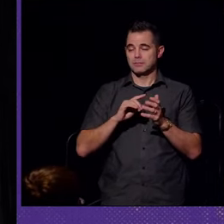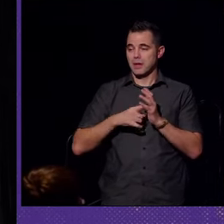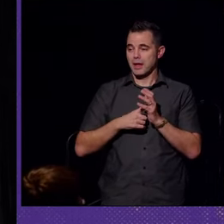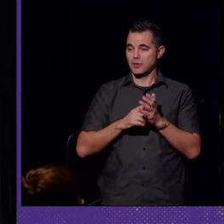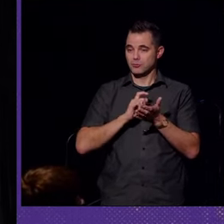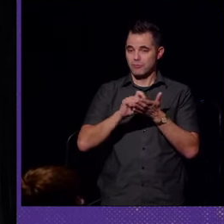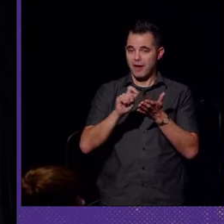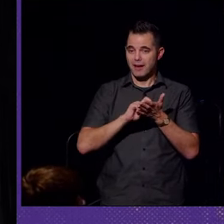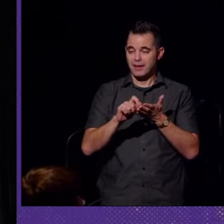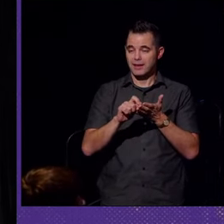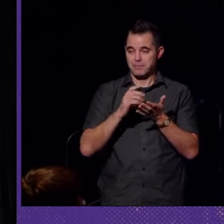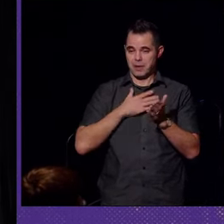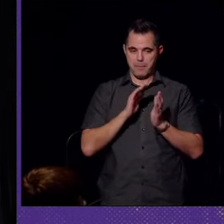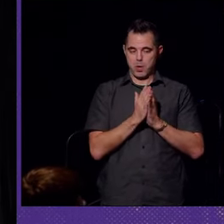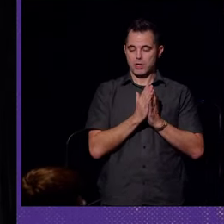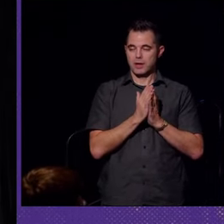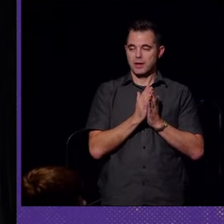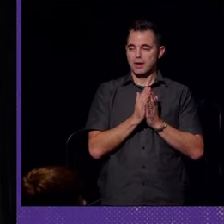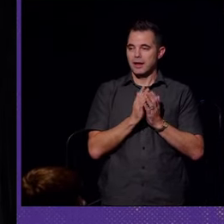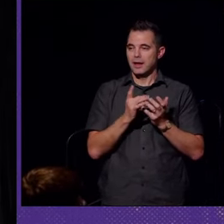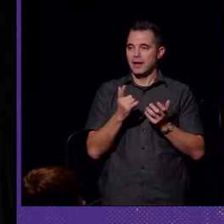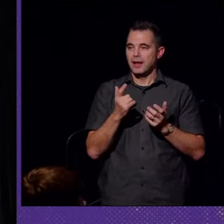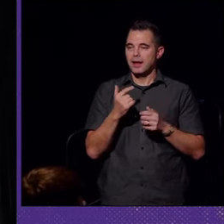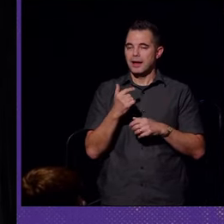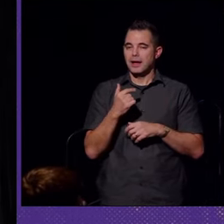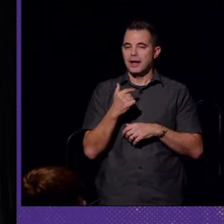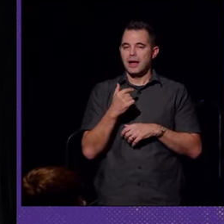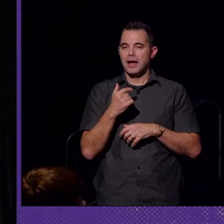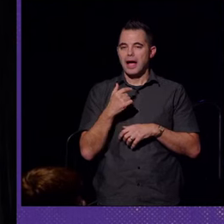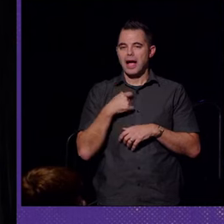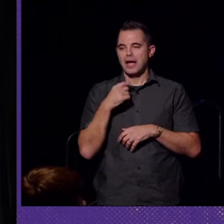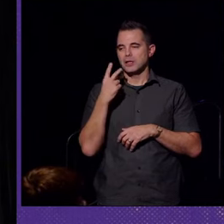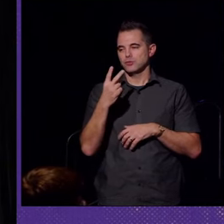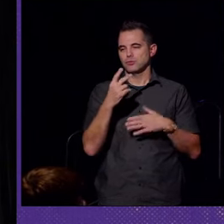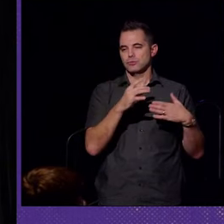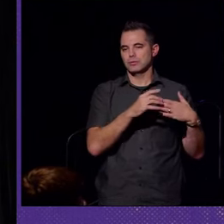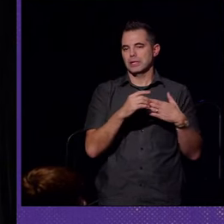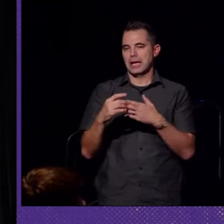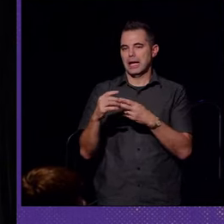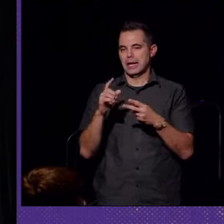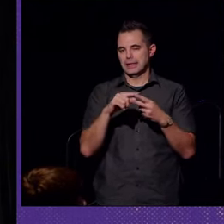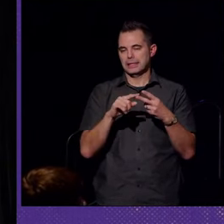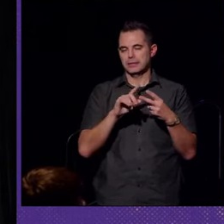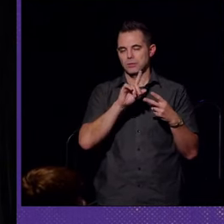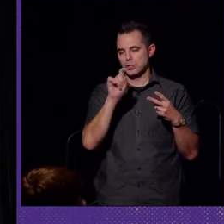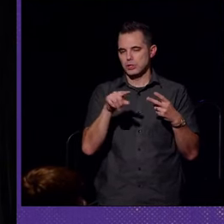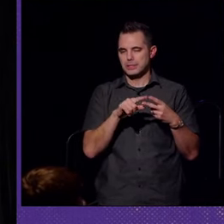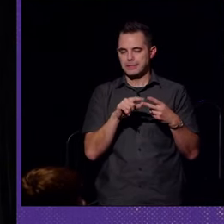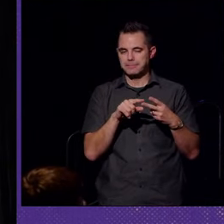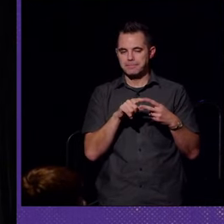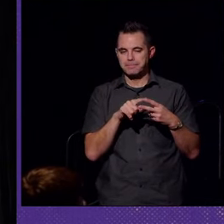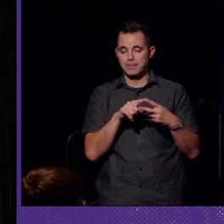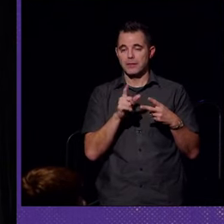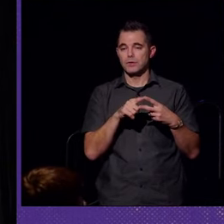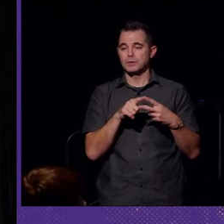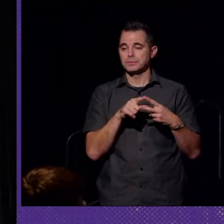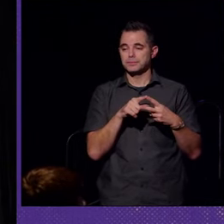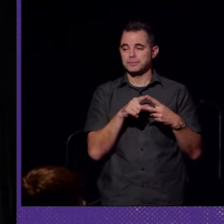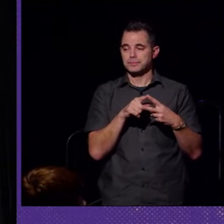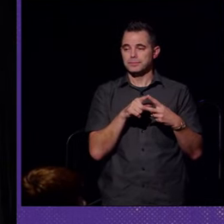writing my book, I had two guiding questions. First,